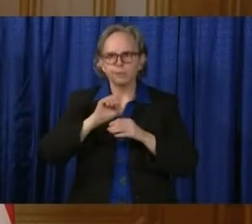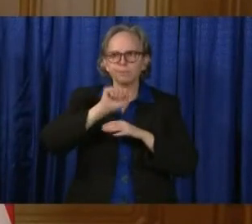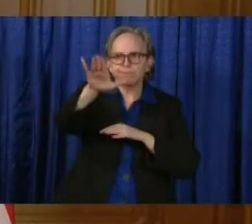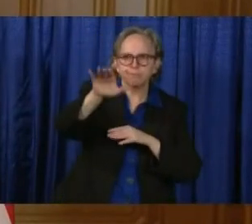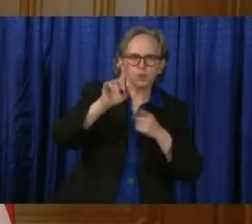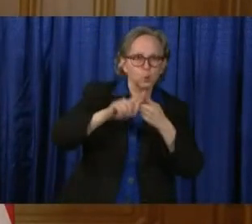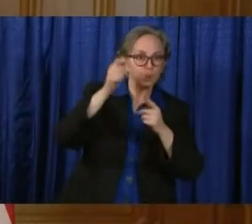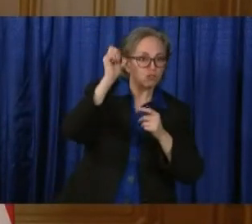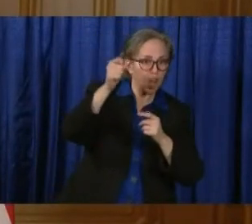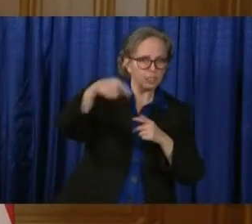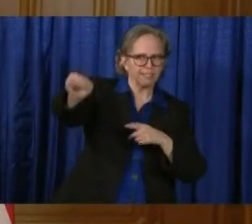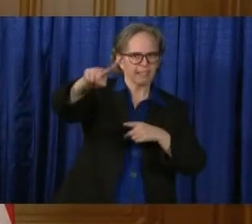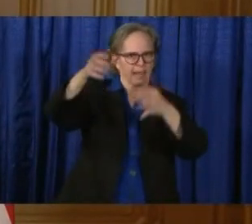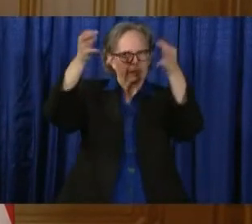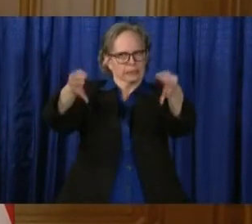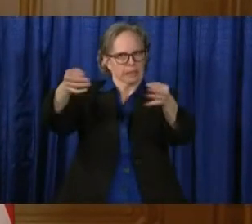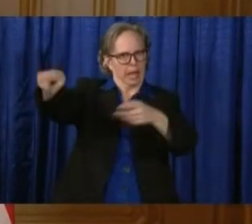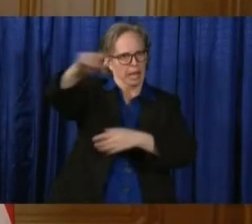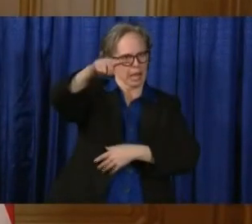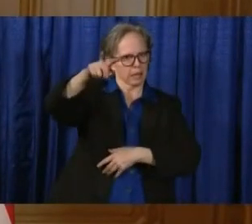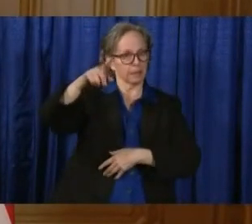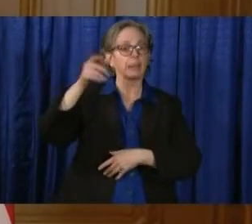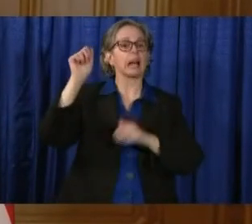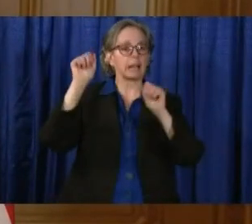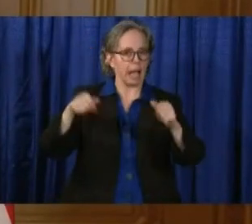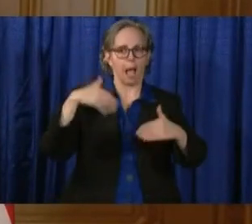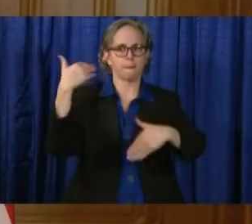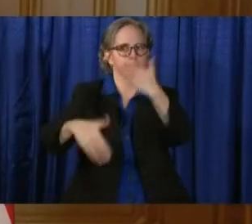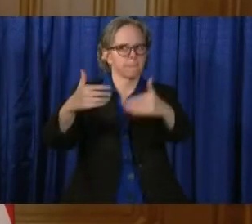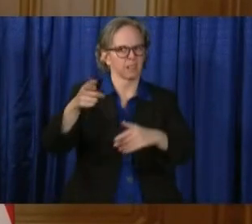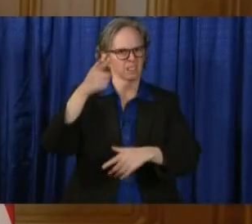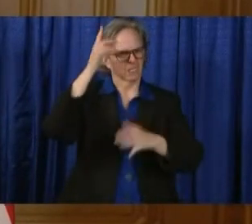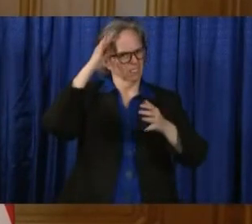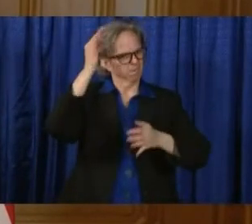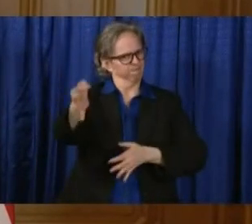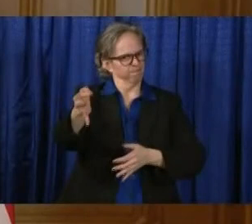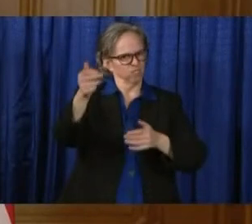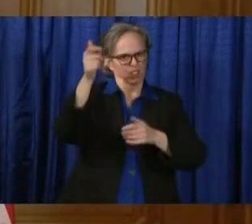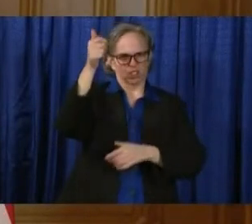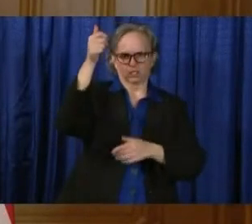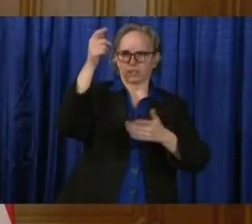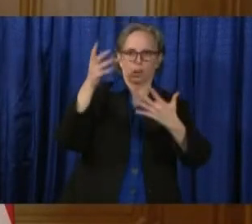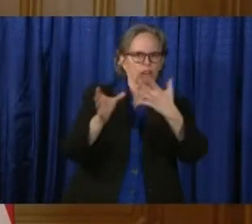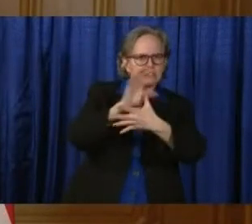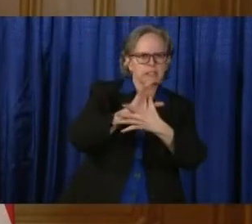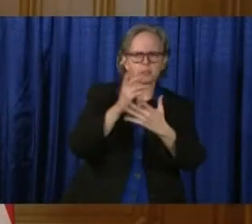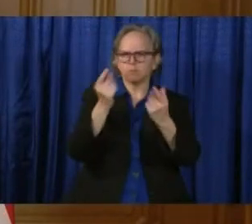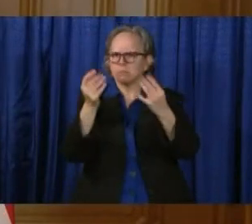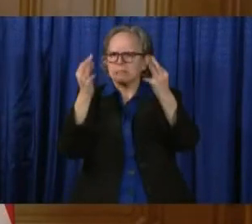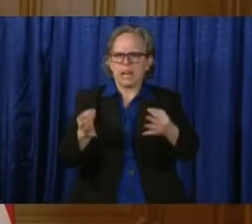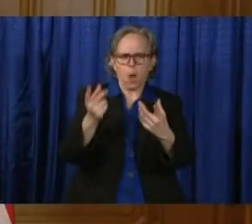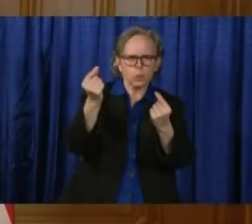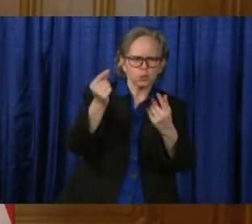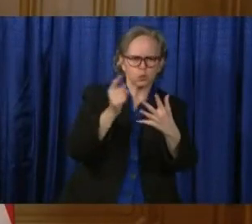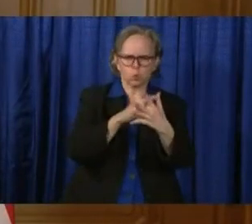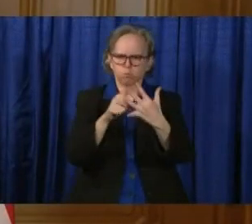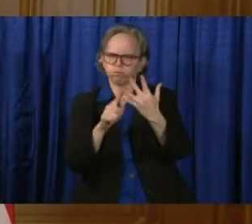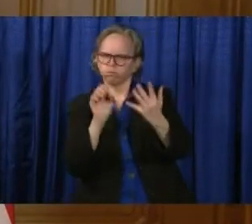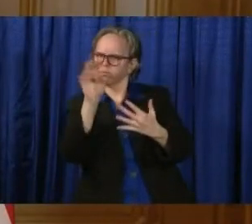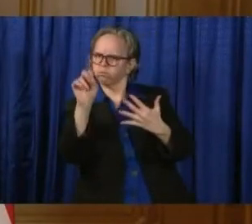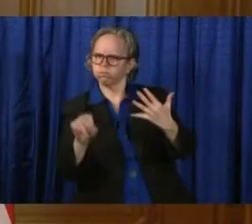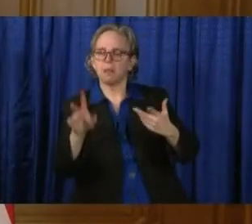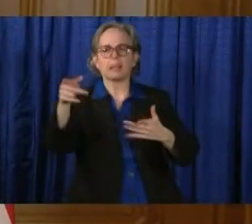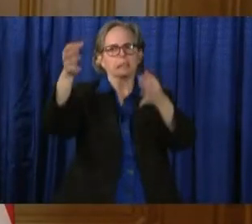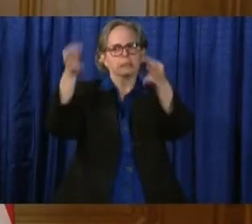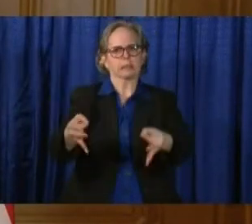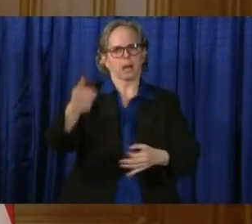can, in fact, move quickly and set whatever criteria. If the judge decides to release them, then set whatever is the